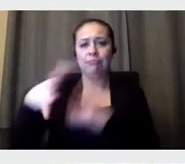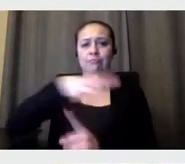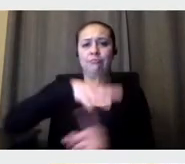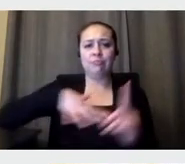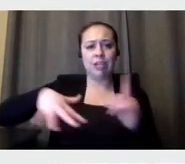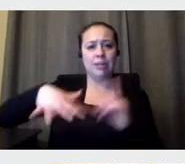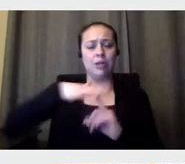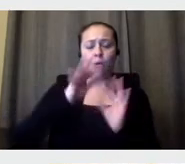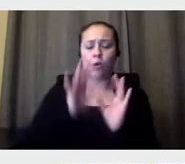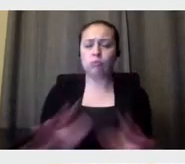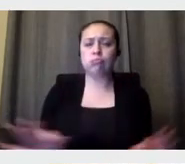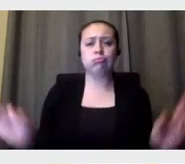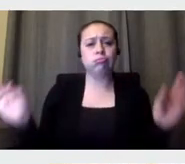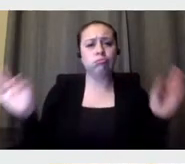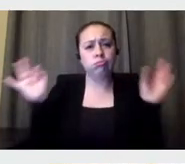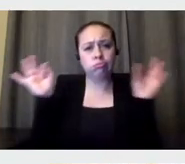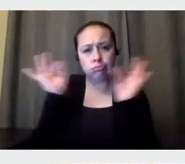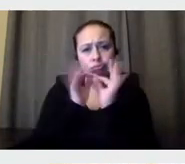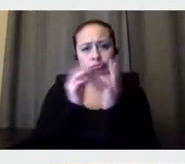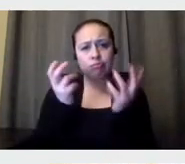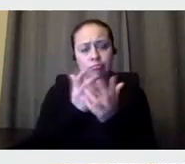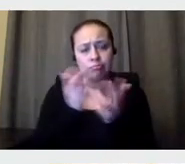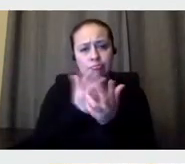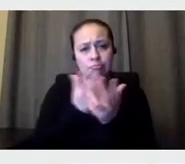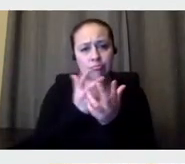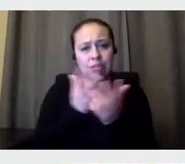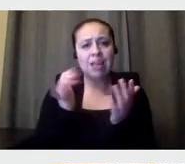important because diversity is what gives versatility.